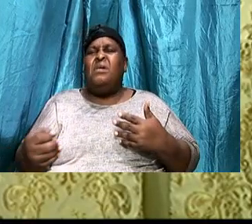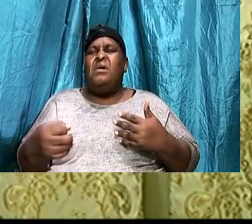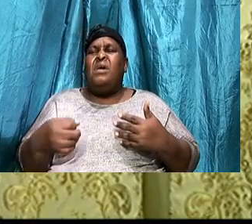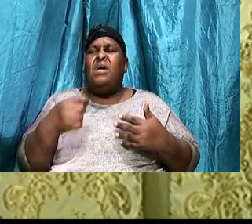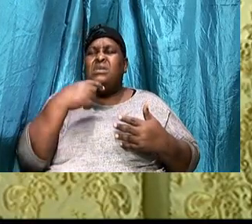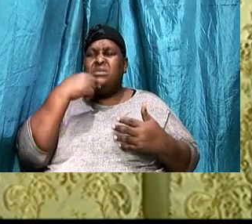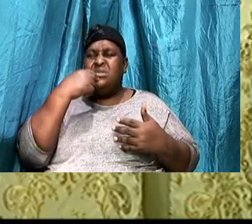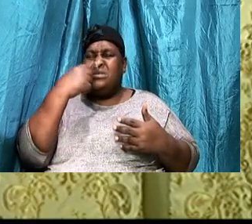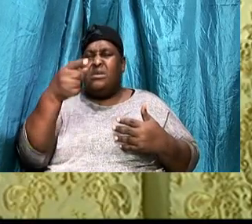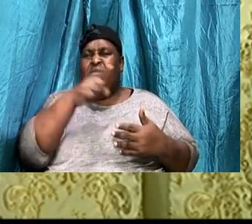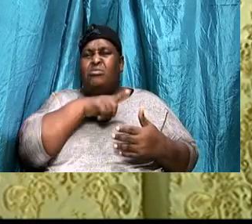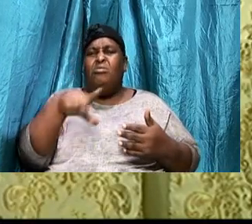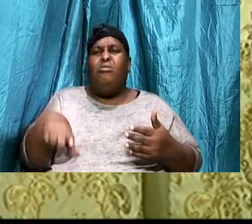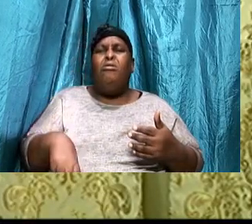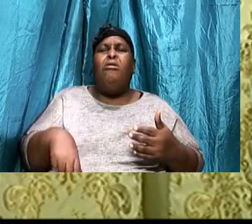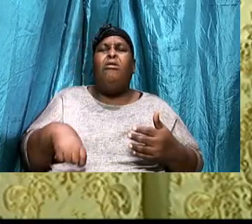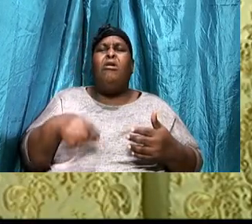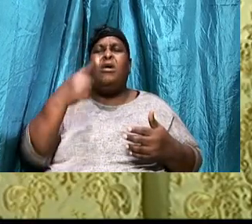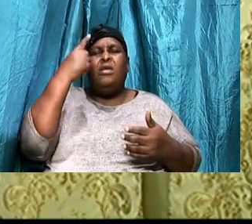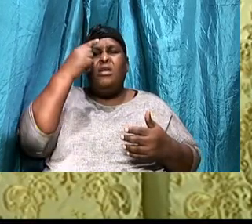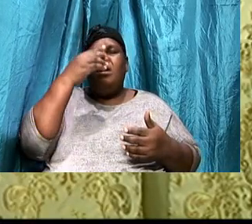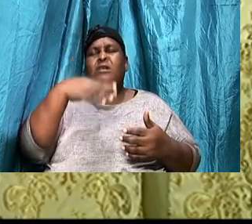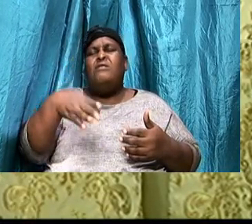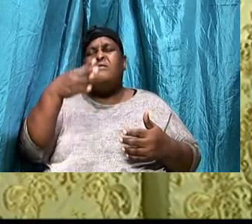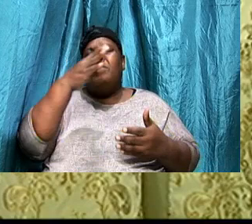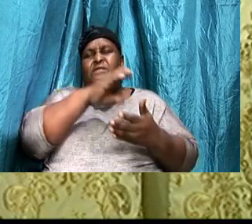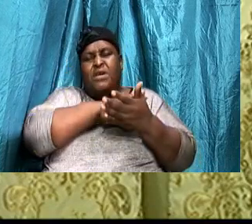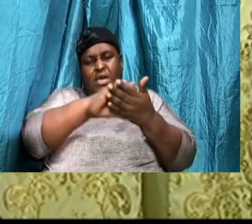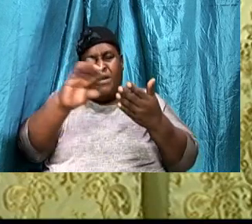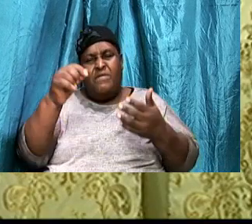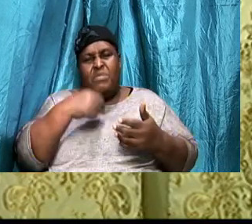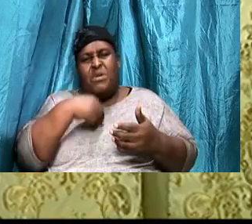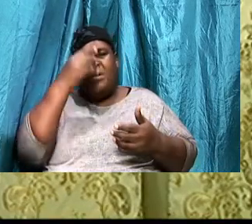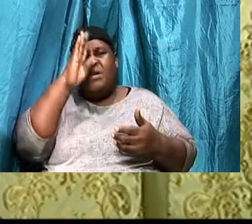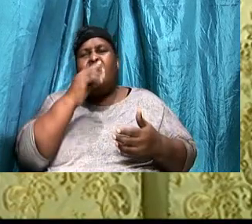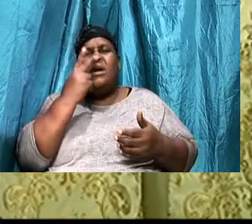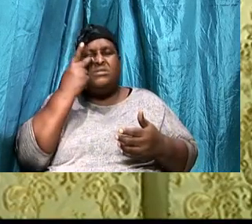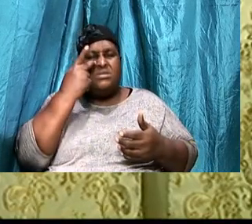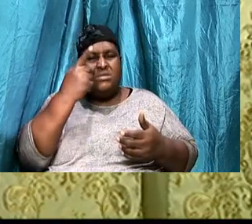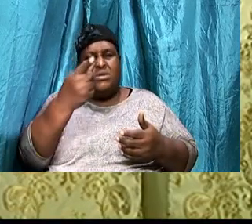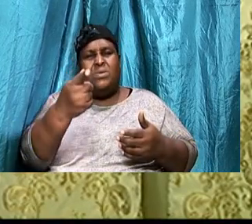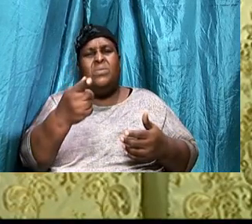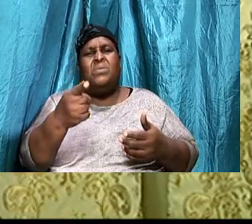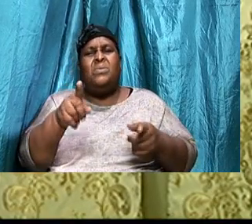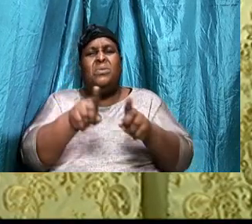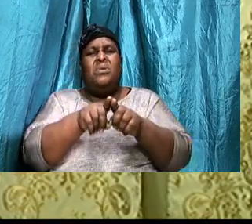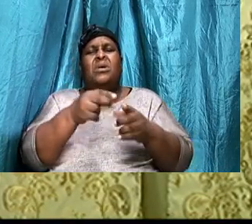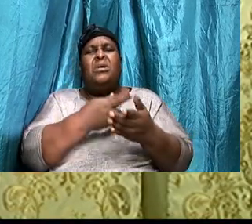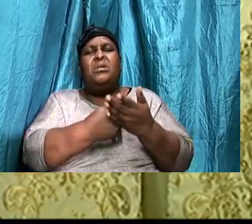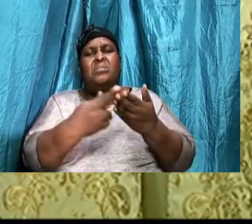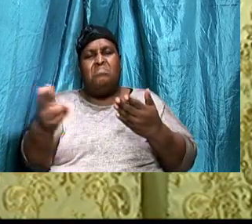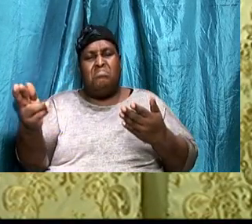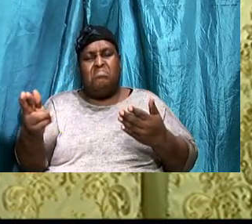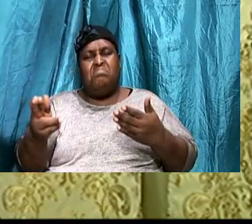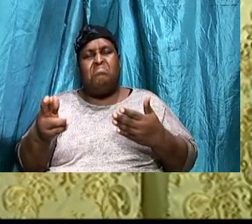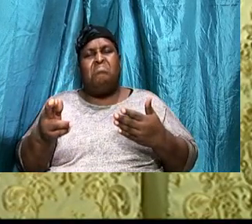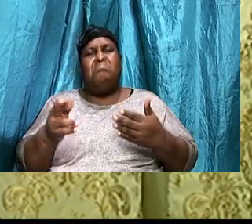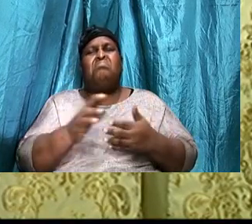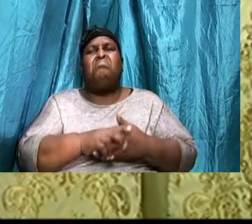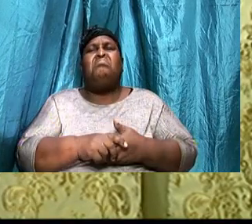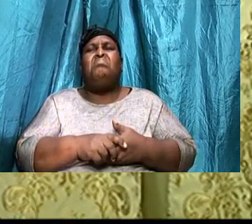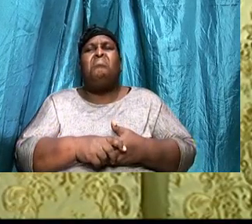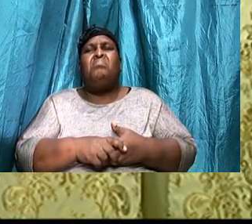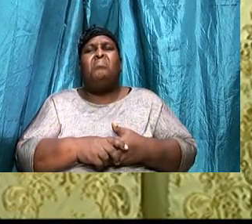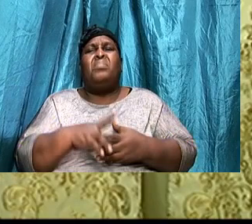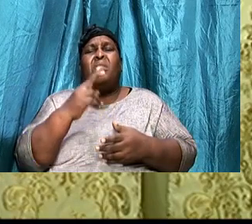sees you, As righteous, Who are you? I have become, The righteousness, Of God in Christ, So being